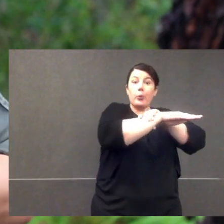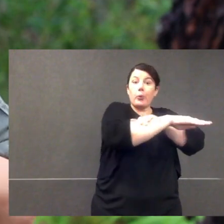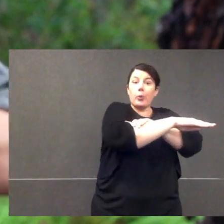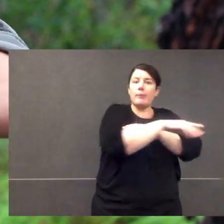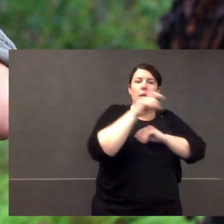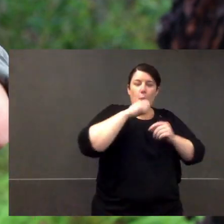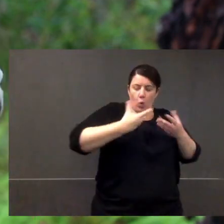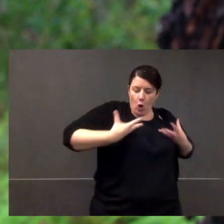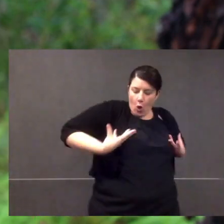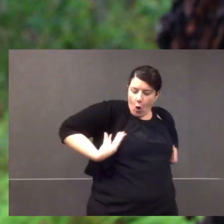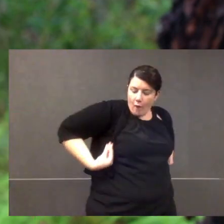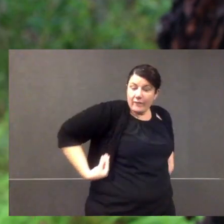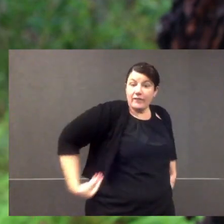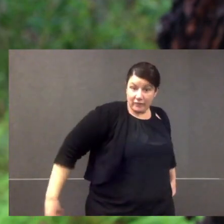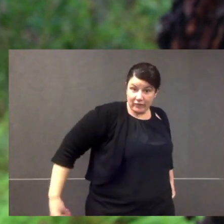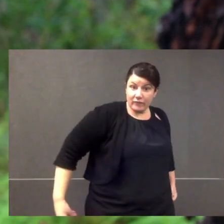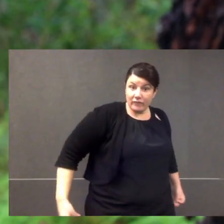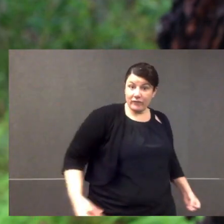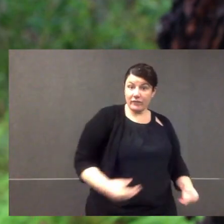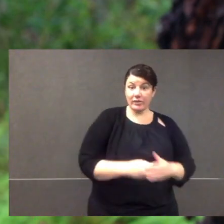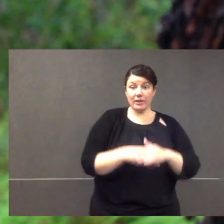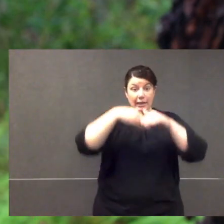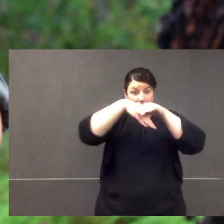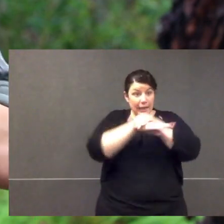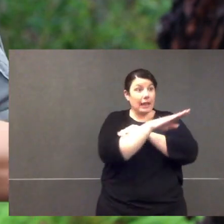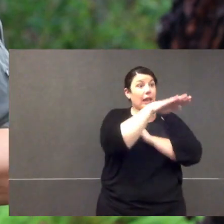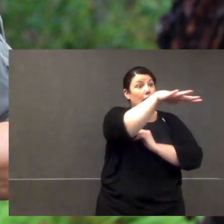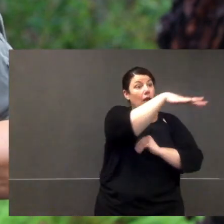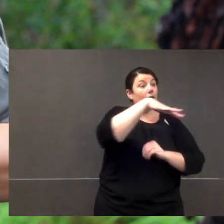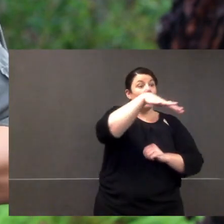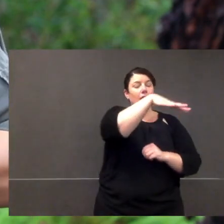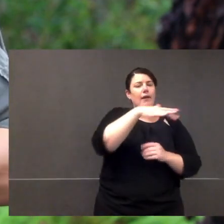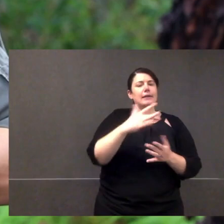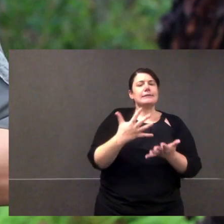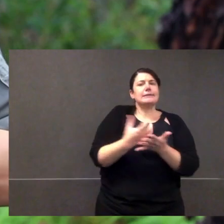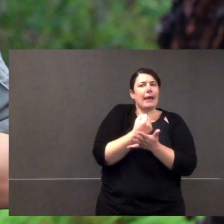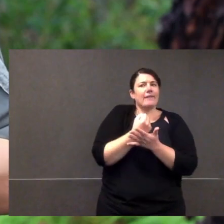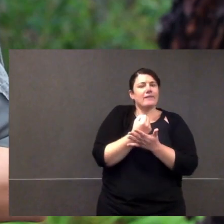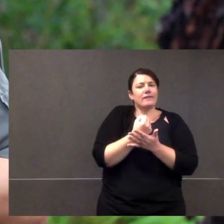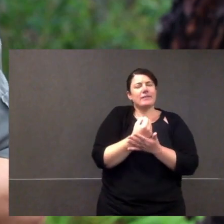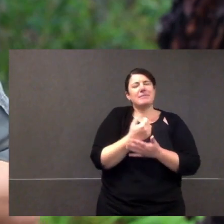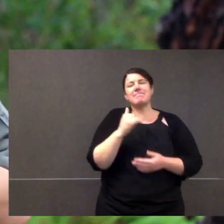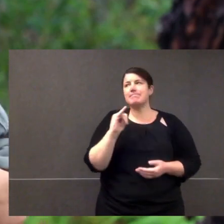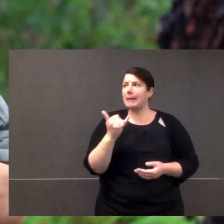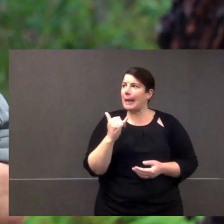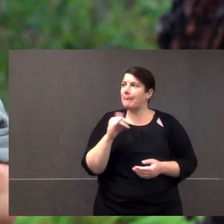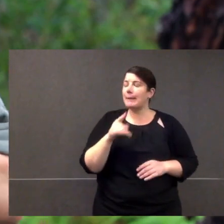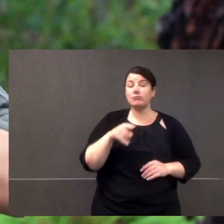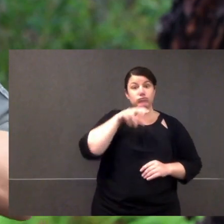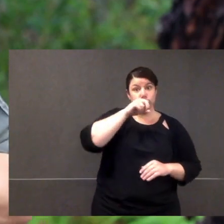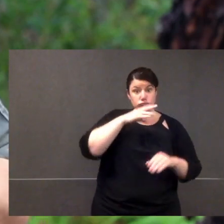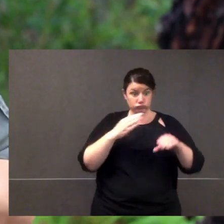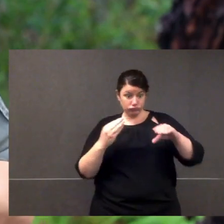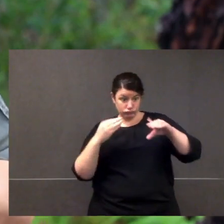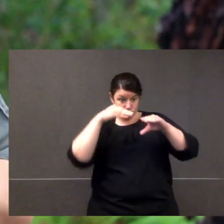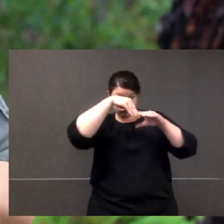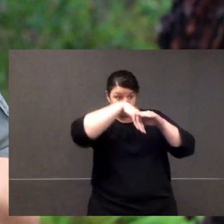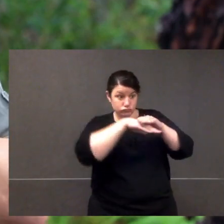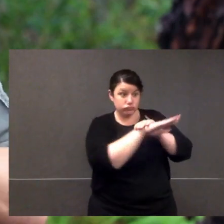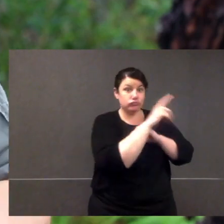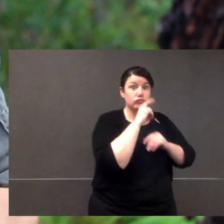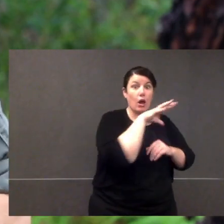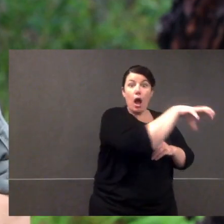their fur's still wet, they want to go in, and that burrow entrance squeezes the water off their body. And once they're in the burrow, they're pretty safe.